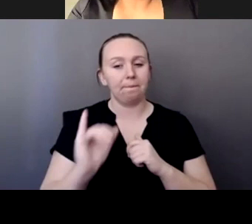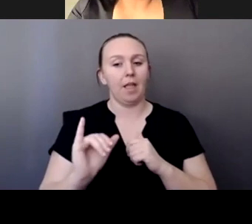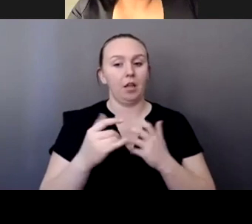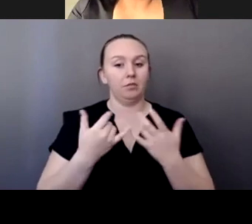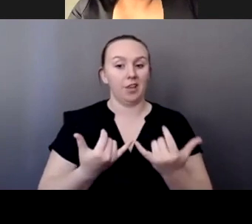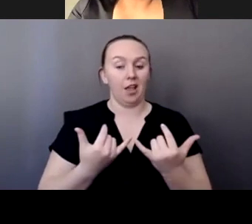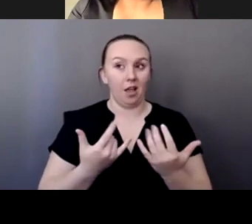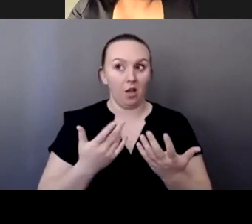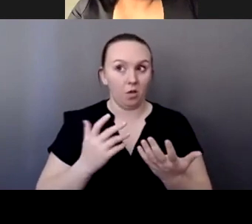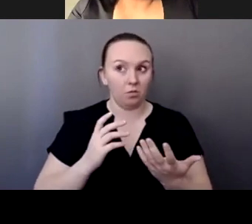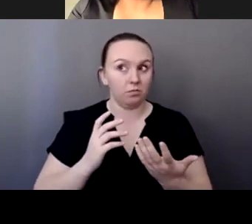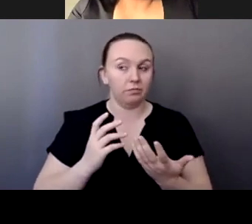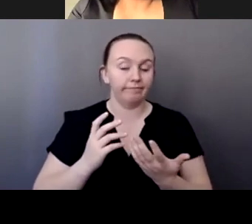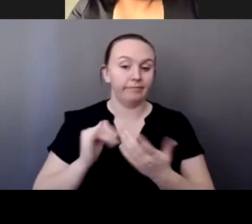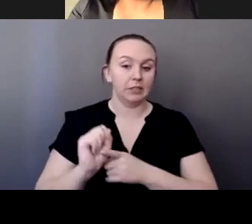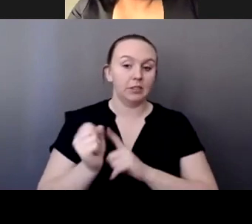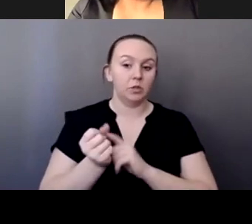at with his case right now.